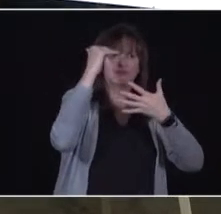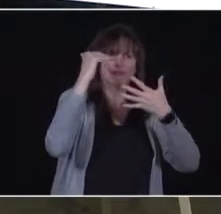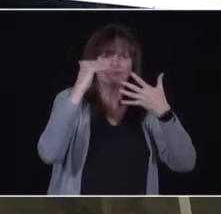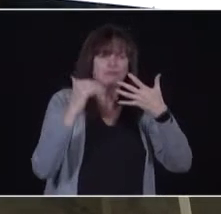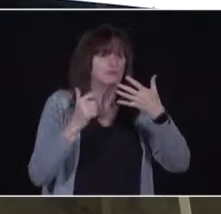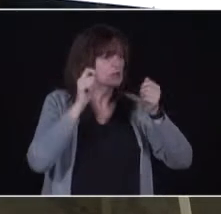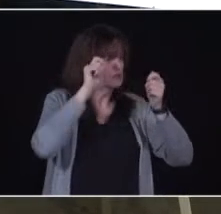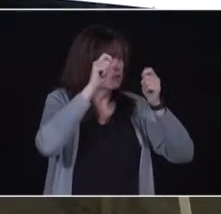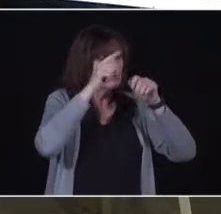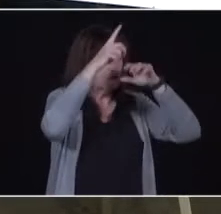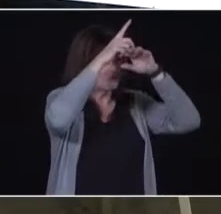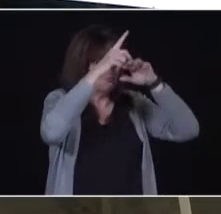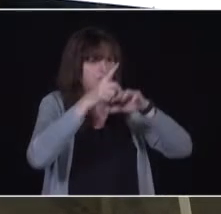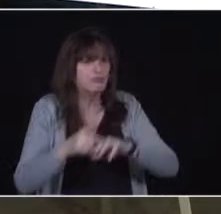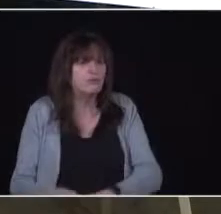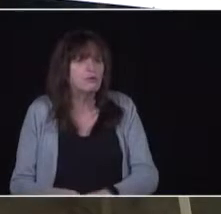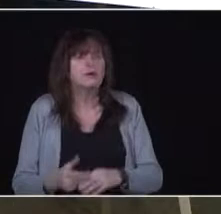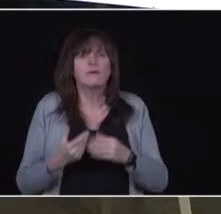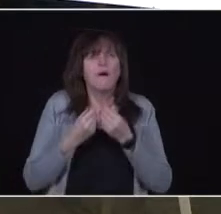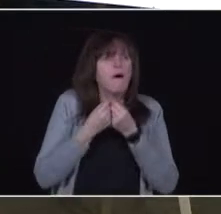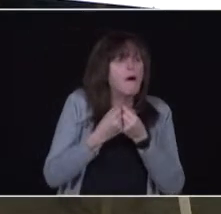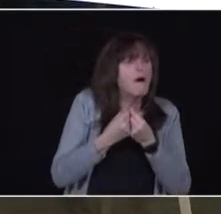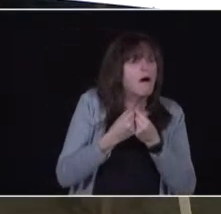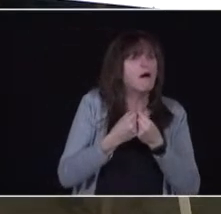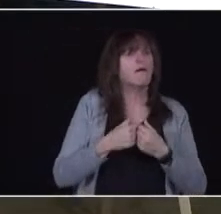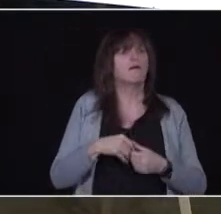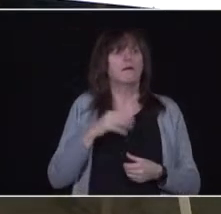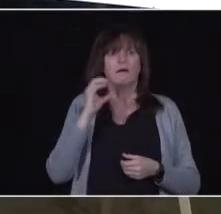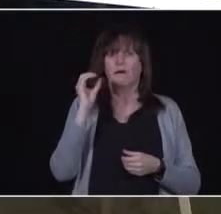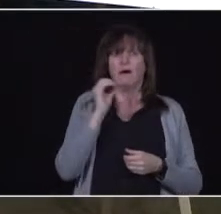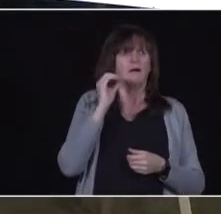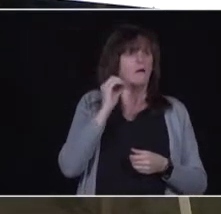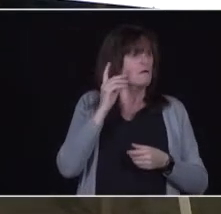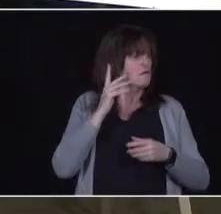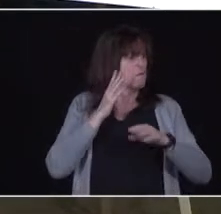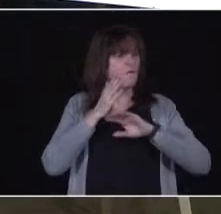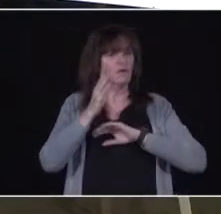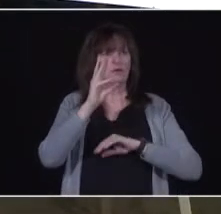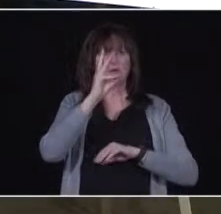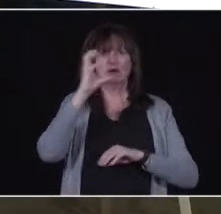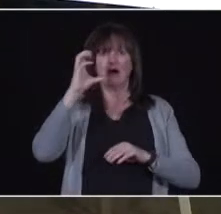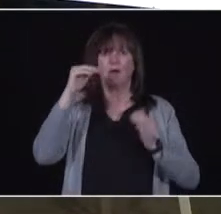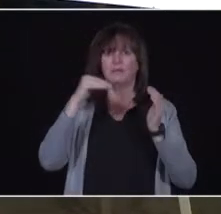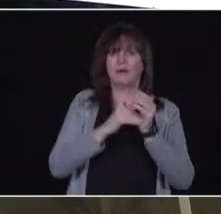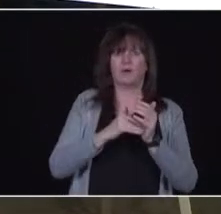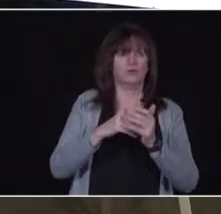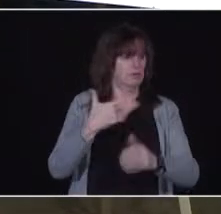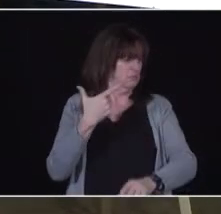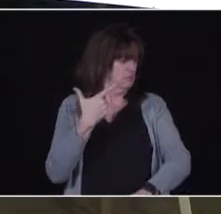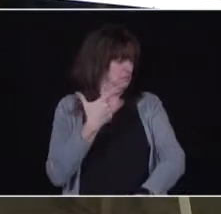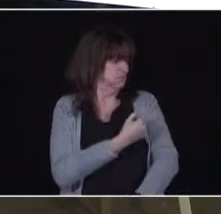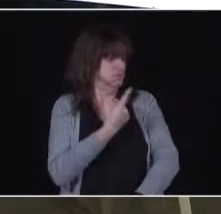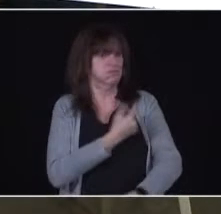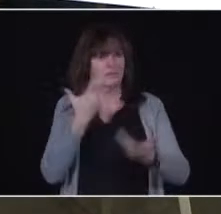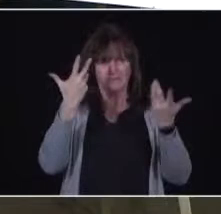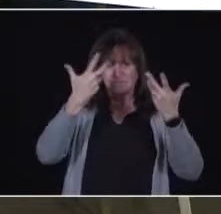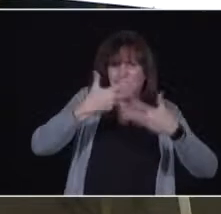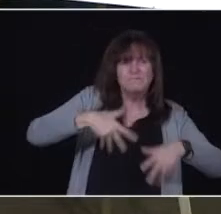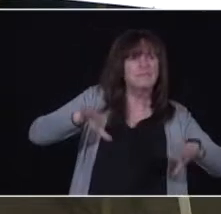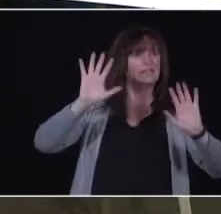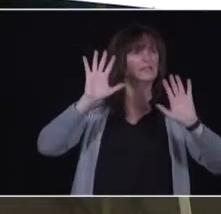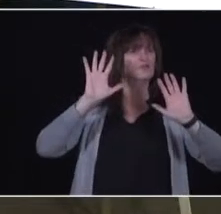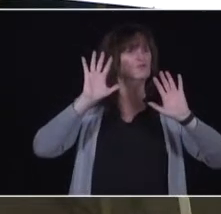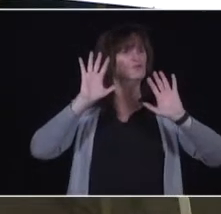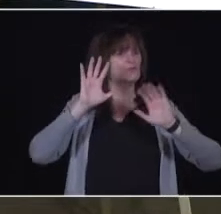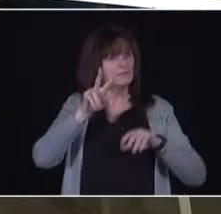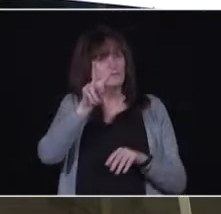Right now in Ontario, we just over 600,000 people vaccinated, more than 250,000 people who have completed the immunization program,